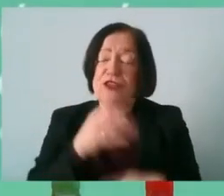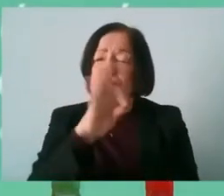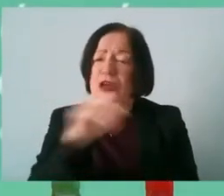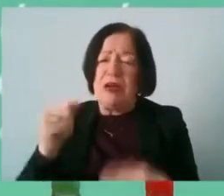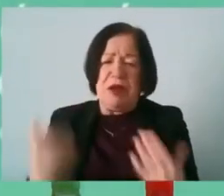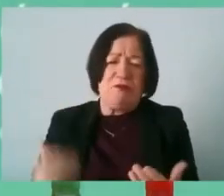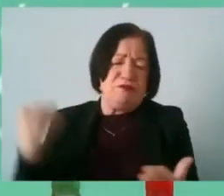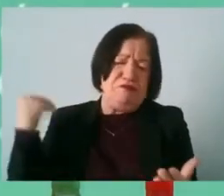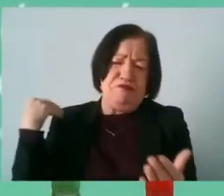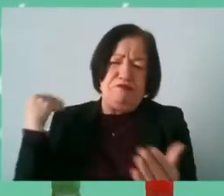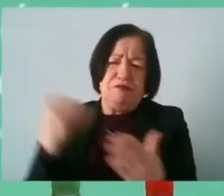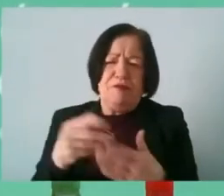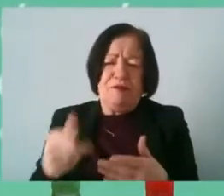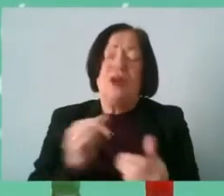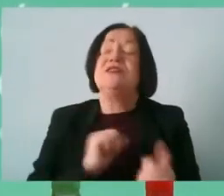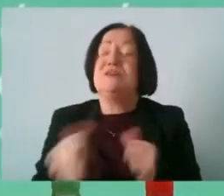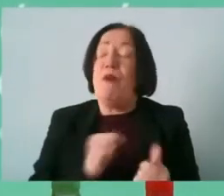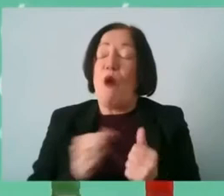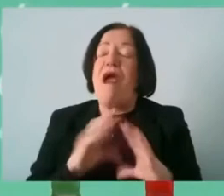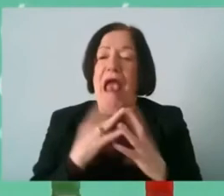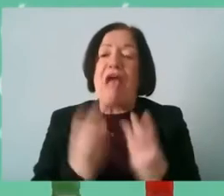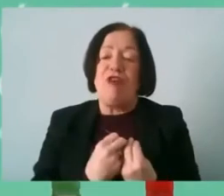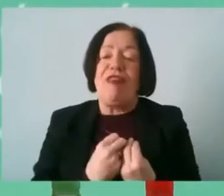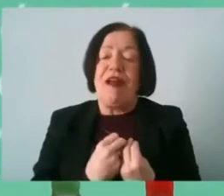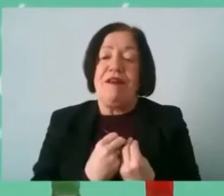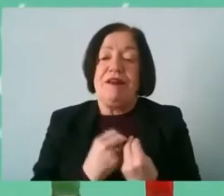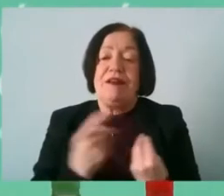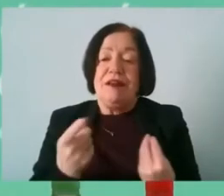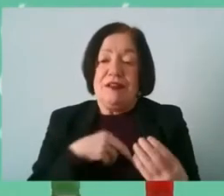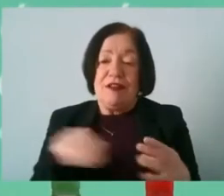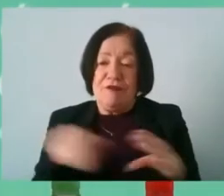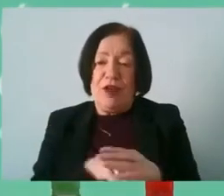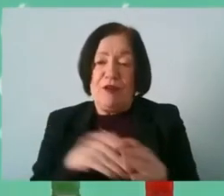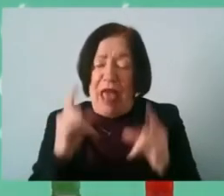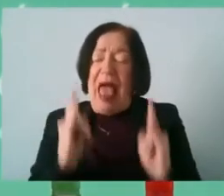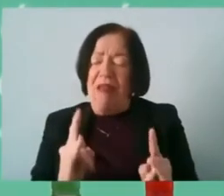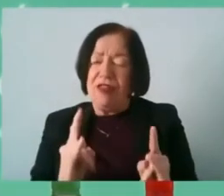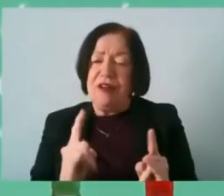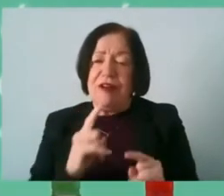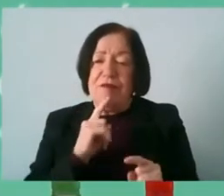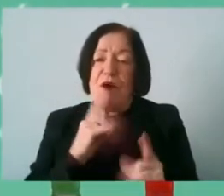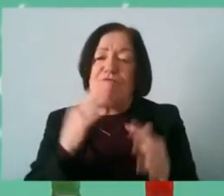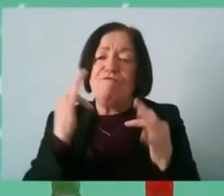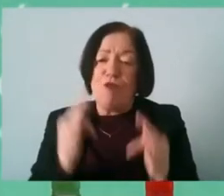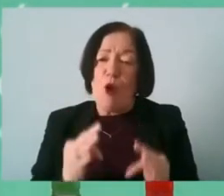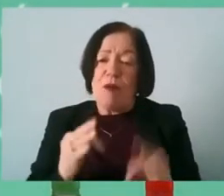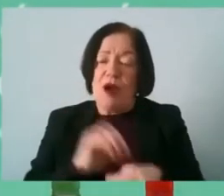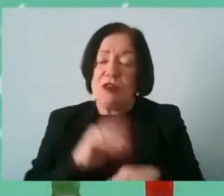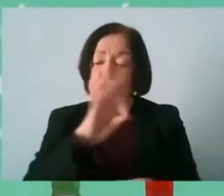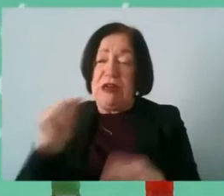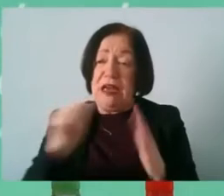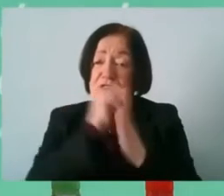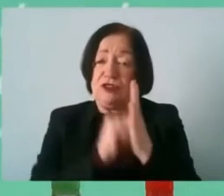um well I mean sport everything that we're doing is very much involved around health well-being but formally has been on the GA agenda since